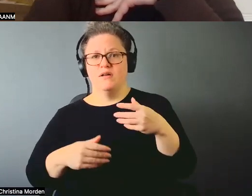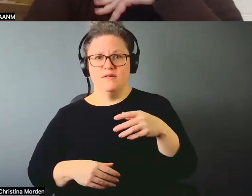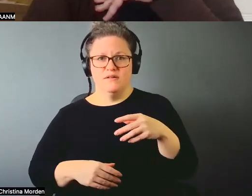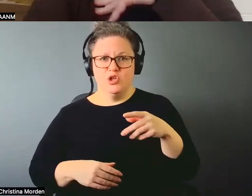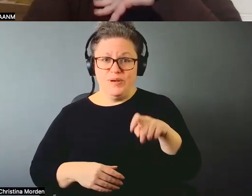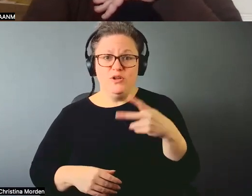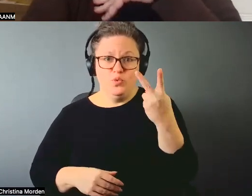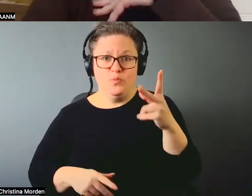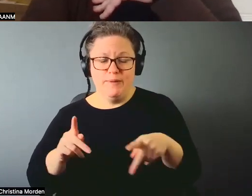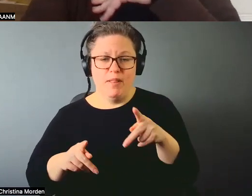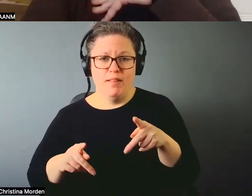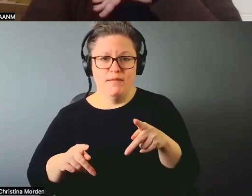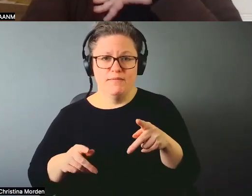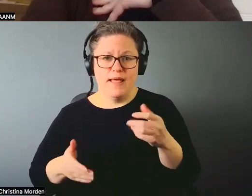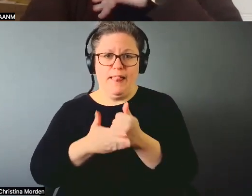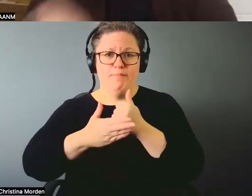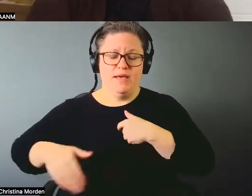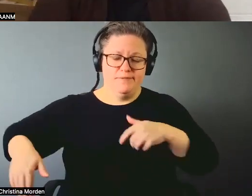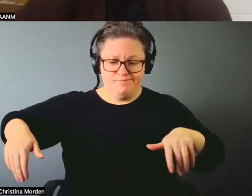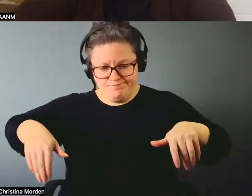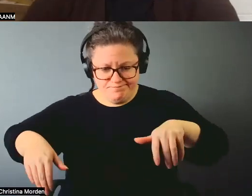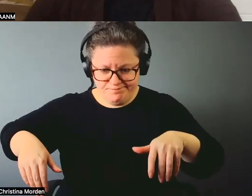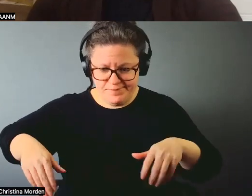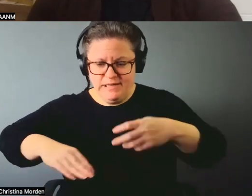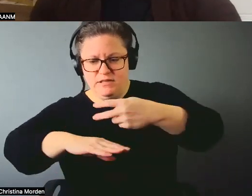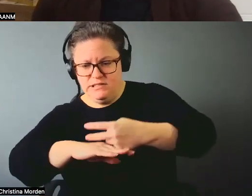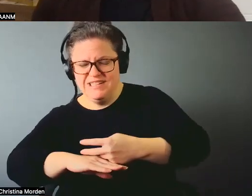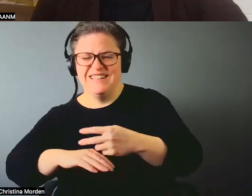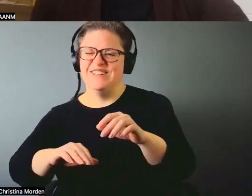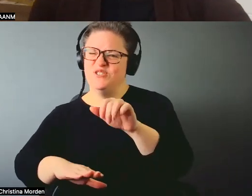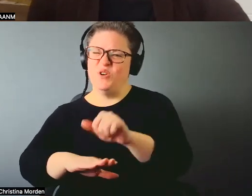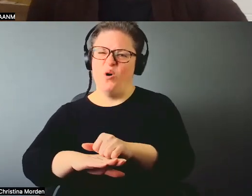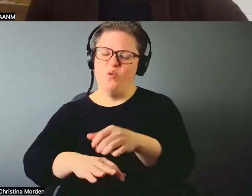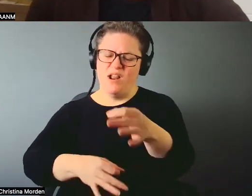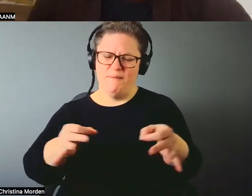into that position. Those stones, those course, were very uncomfortable.